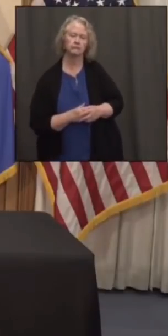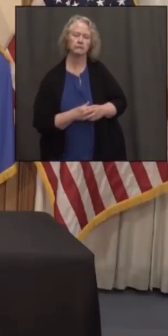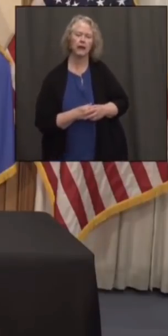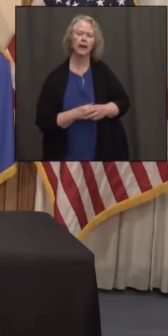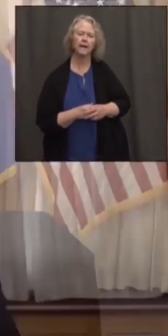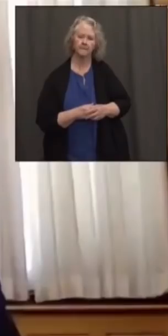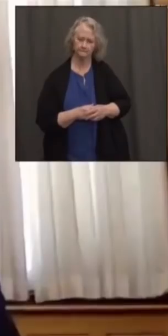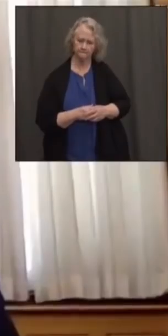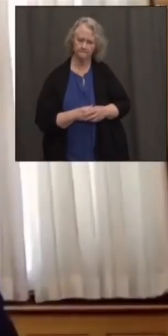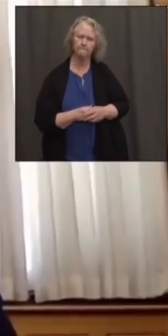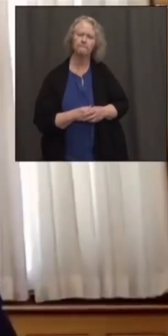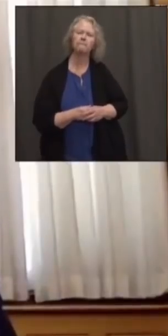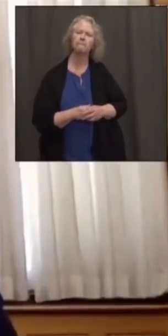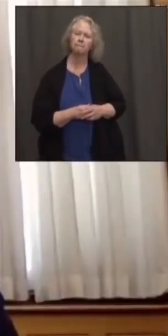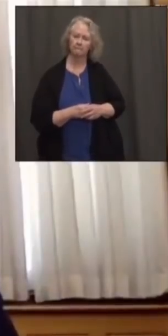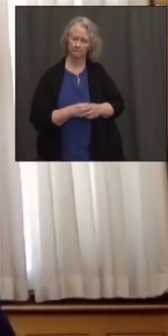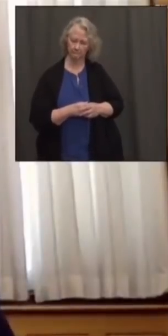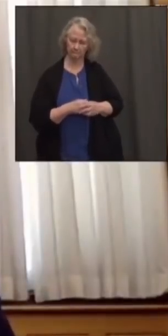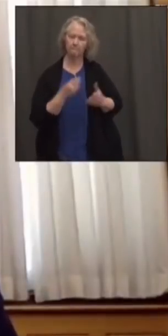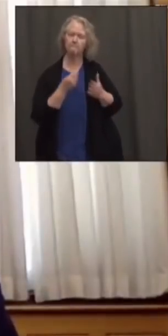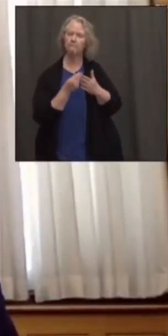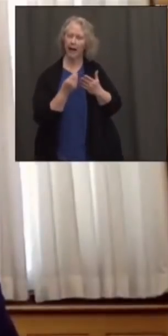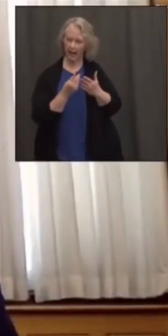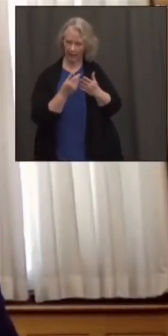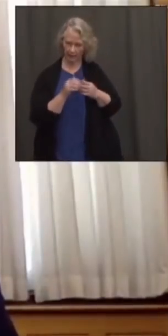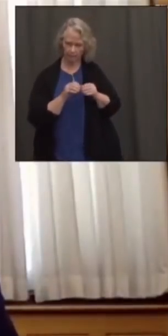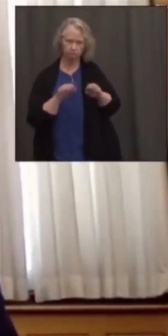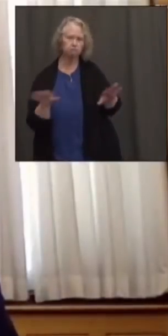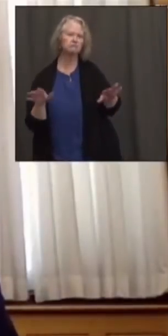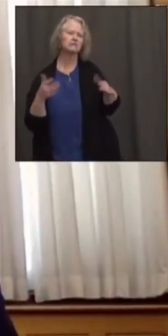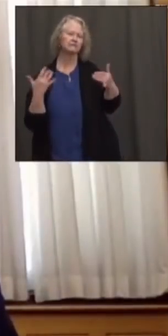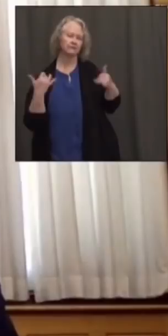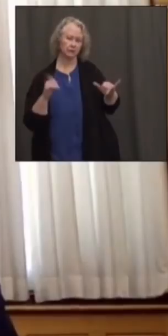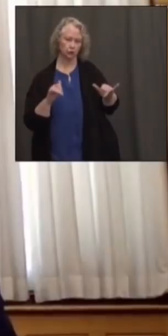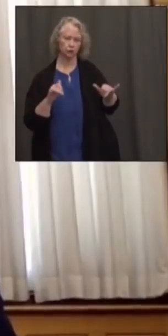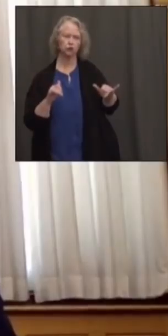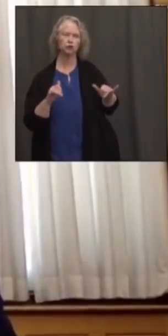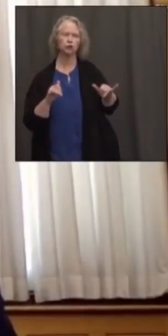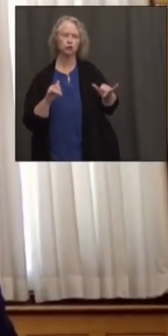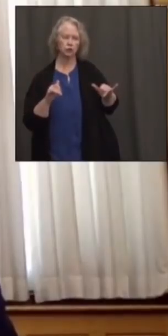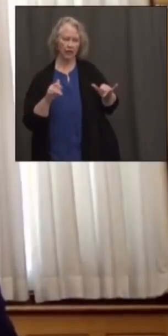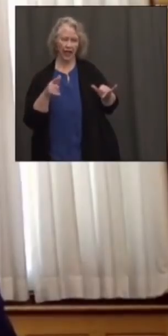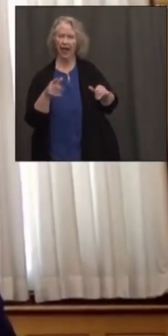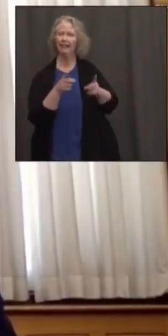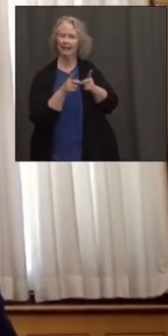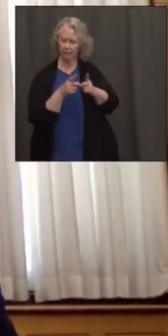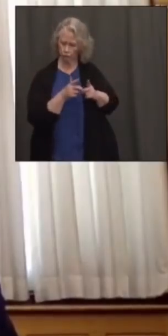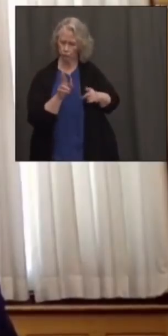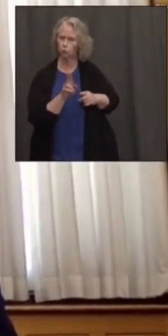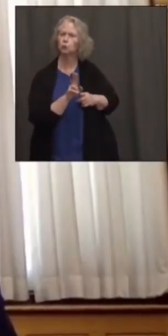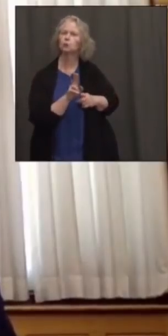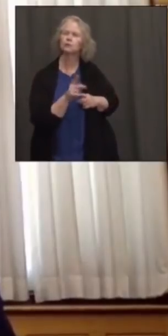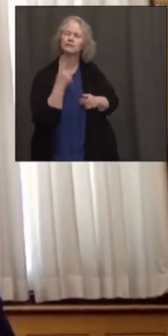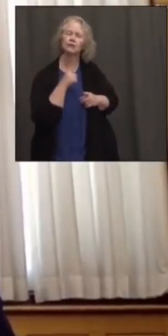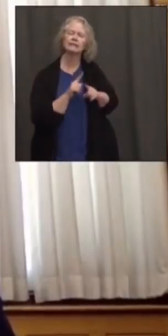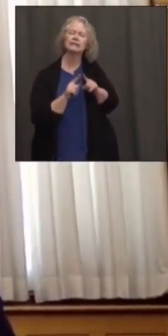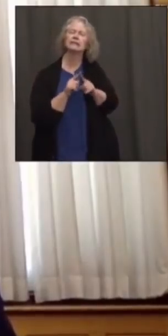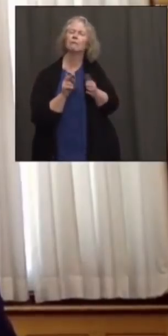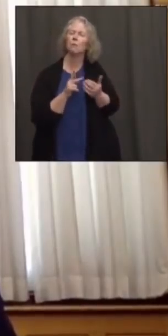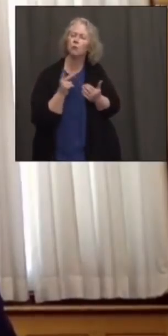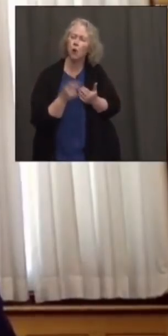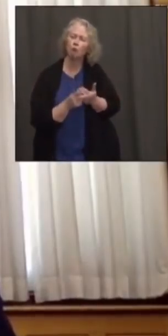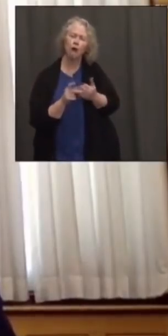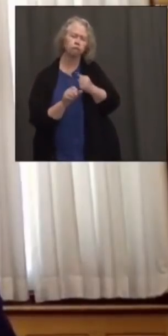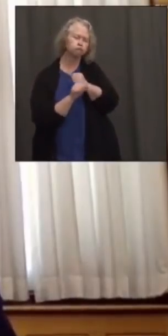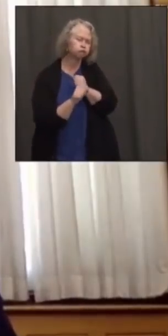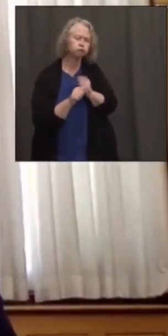Yeah, it is going, the money is going out, and I know a lot of the districts are starting to put it to work with different programs and promotions